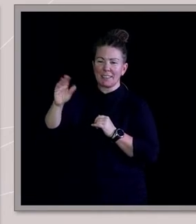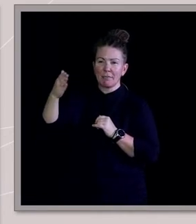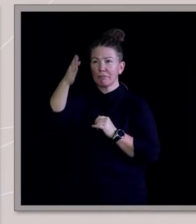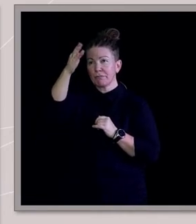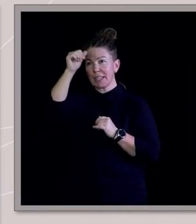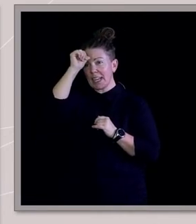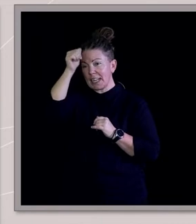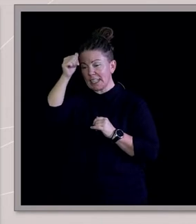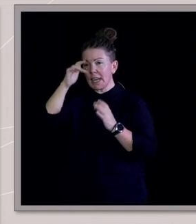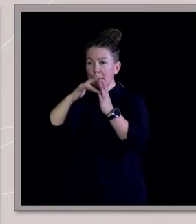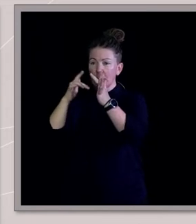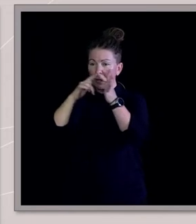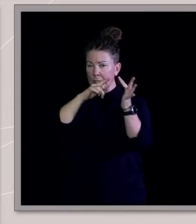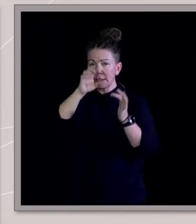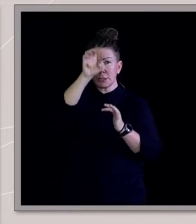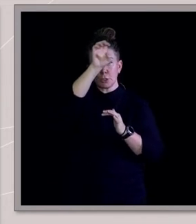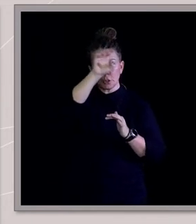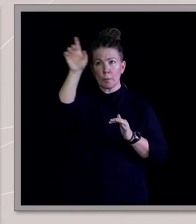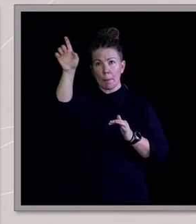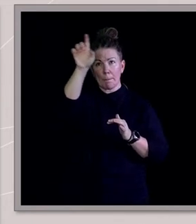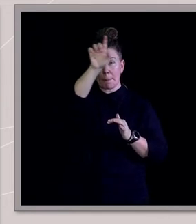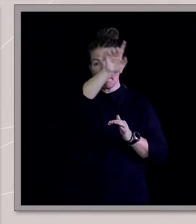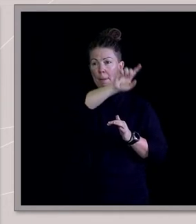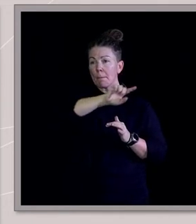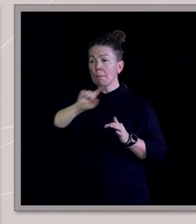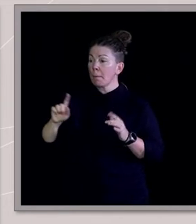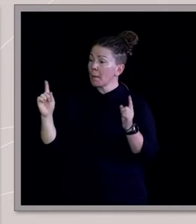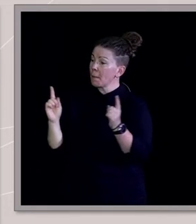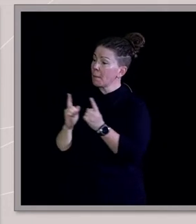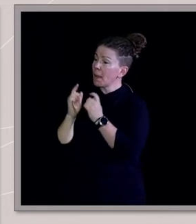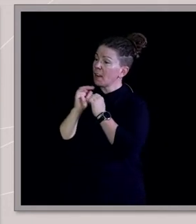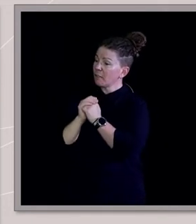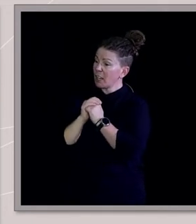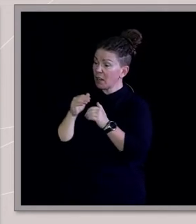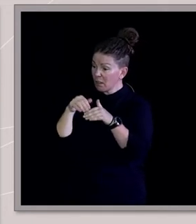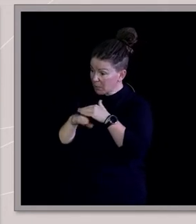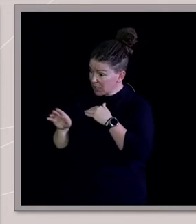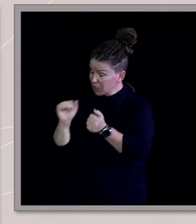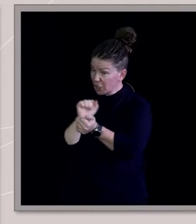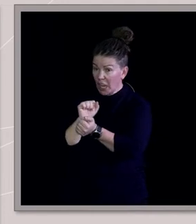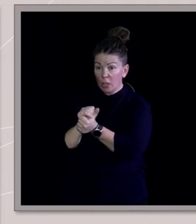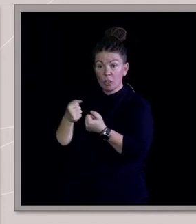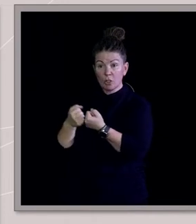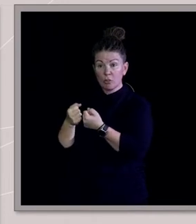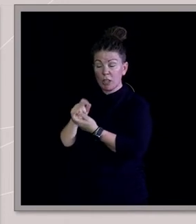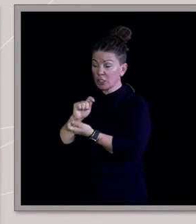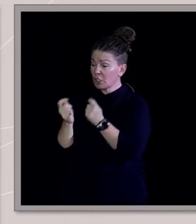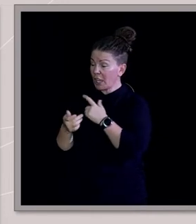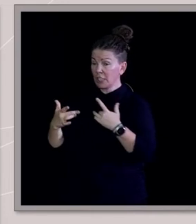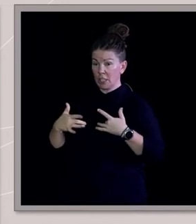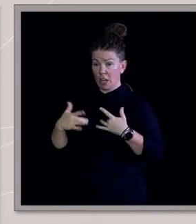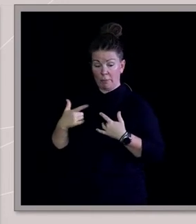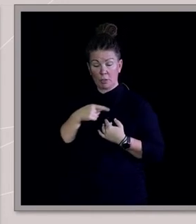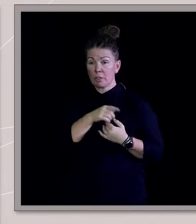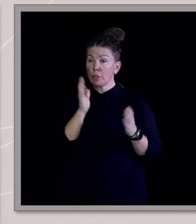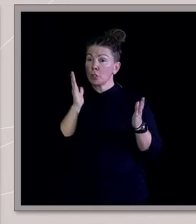East, lived in Europe, then came home and met a friend who'd been in jail because of drugs, and turned his life around because of the